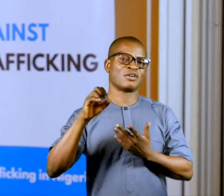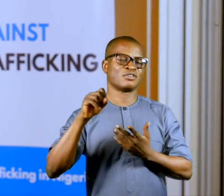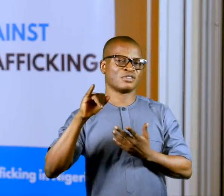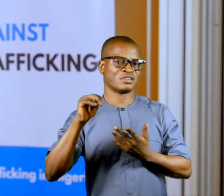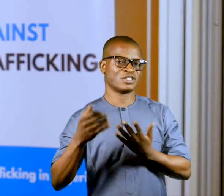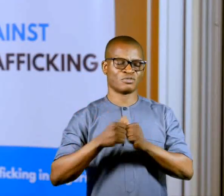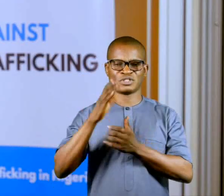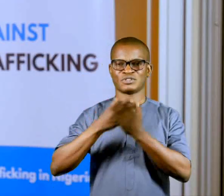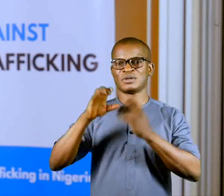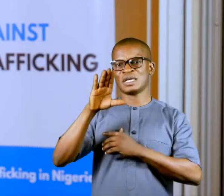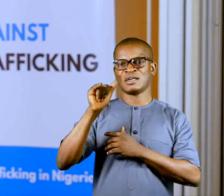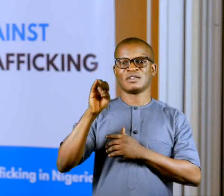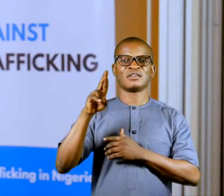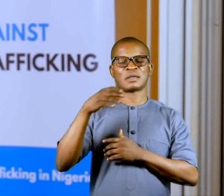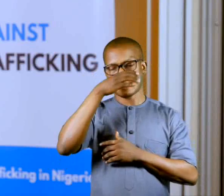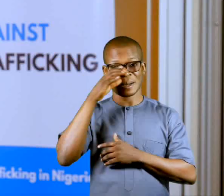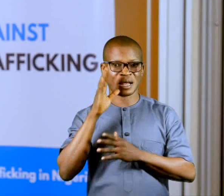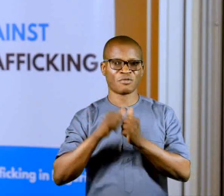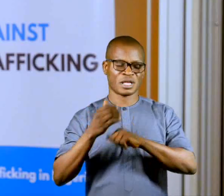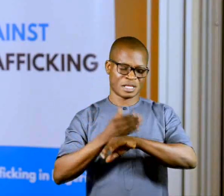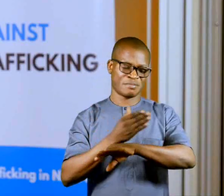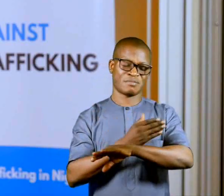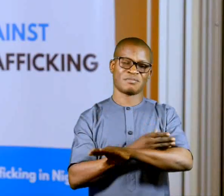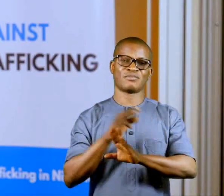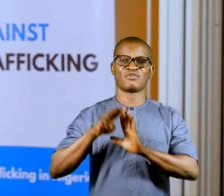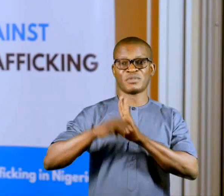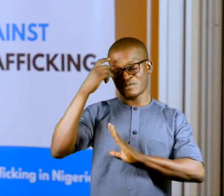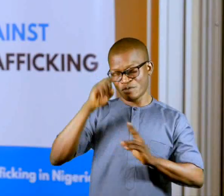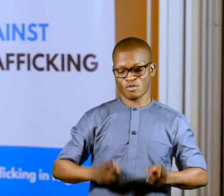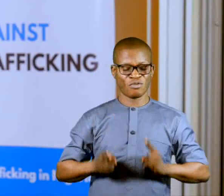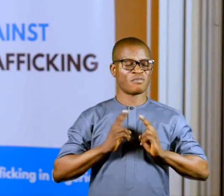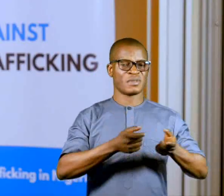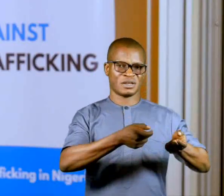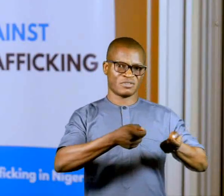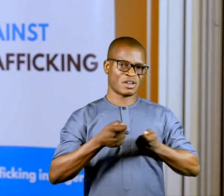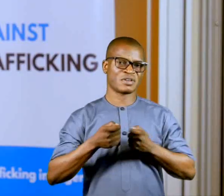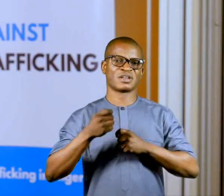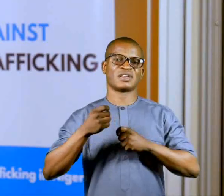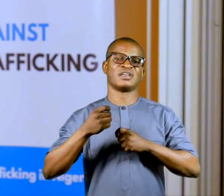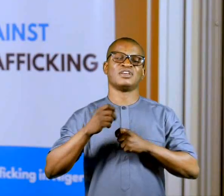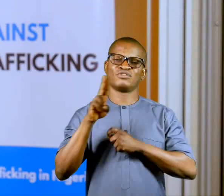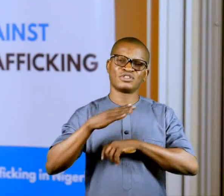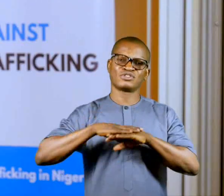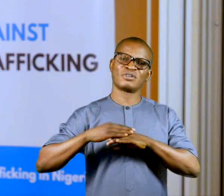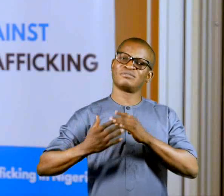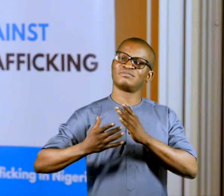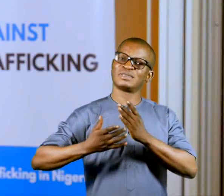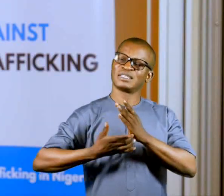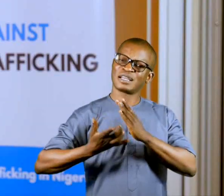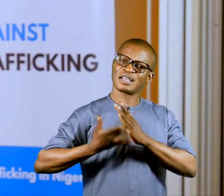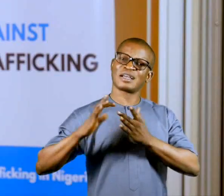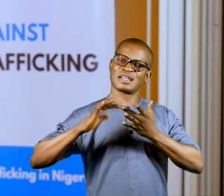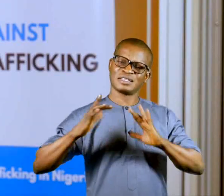of cyber crime and especially recruitment for human trafficking using the online tools. and